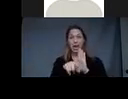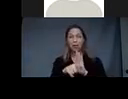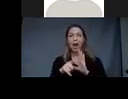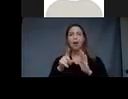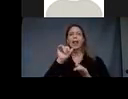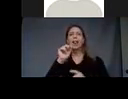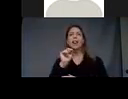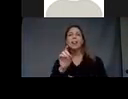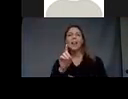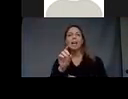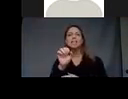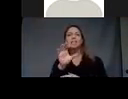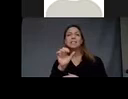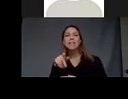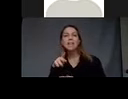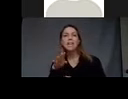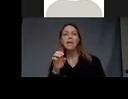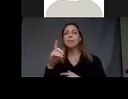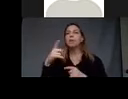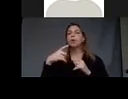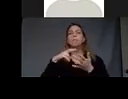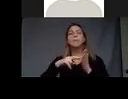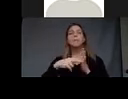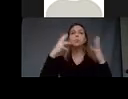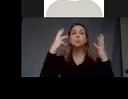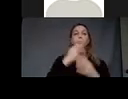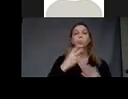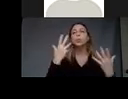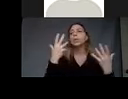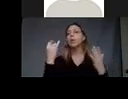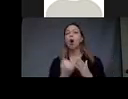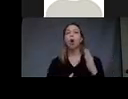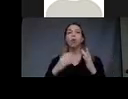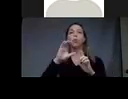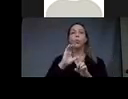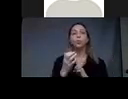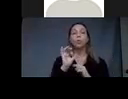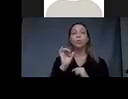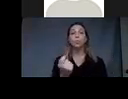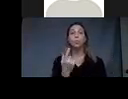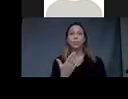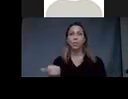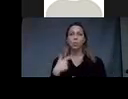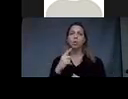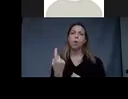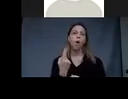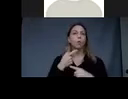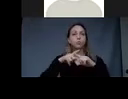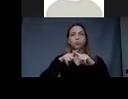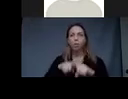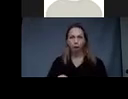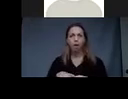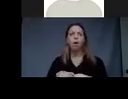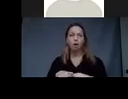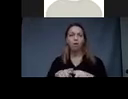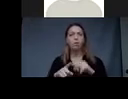and art and culture because that is the one thing that we can all turn to, uh,